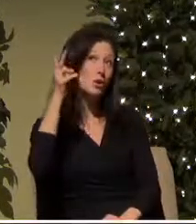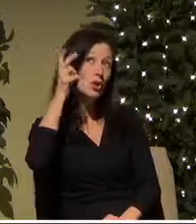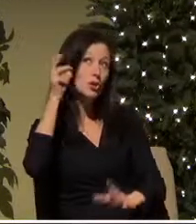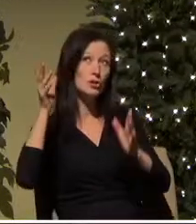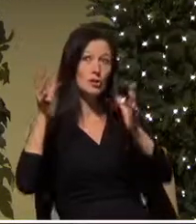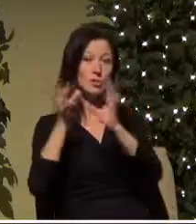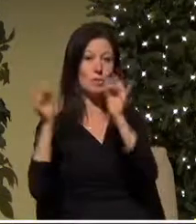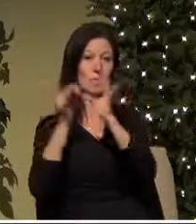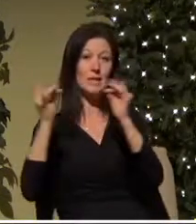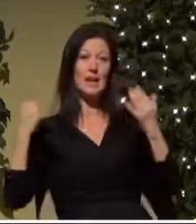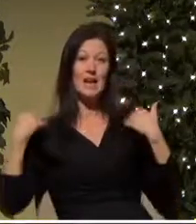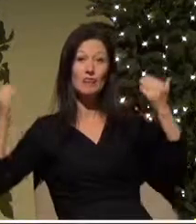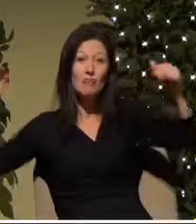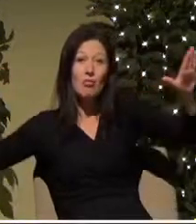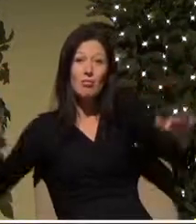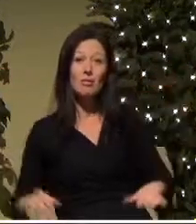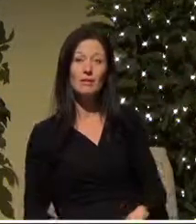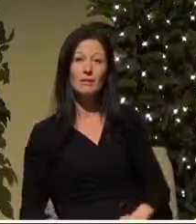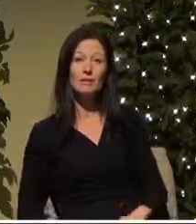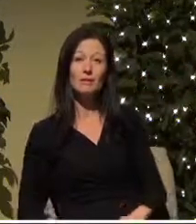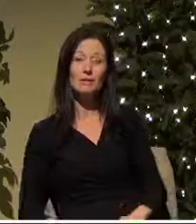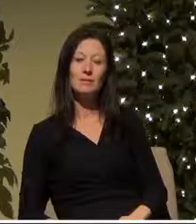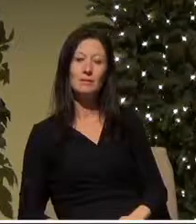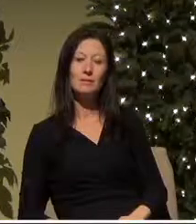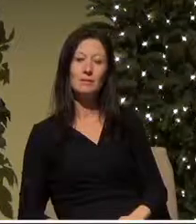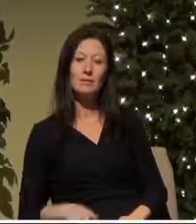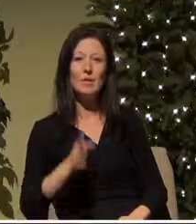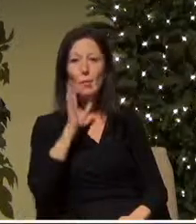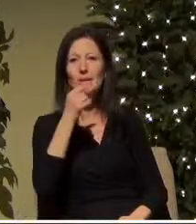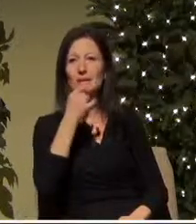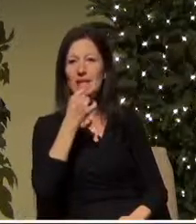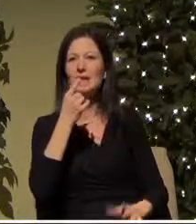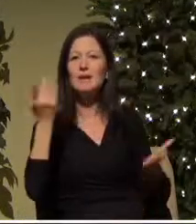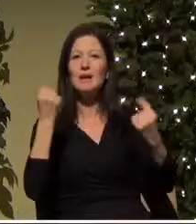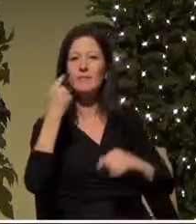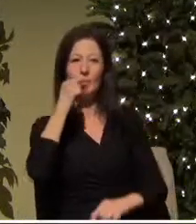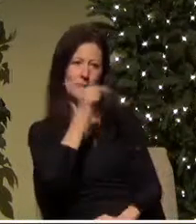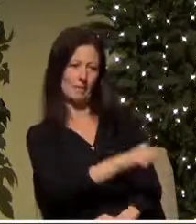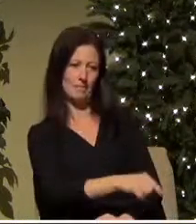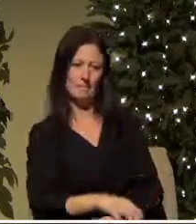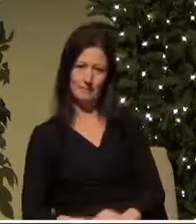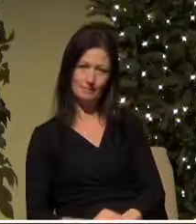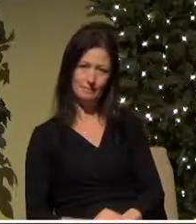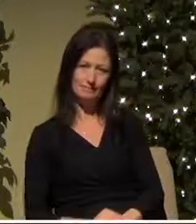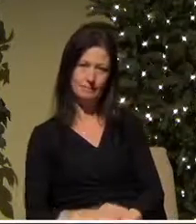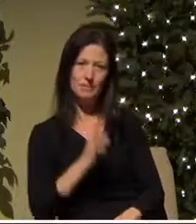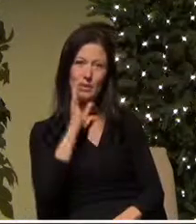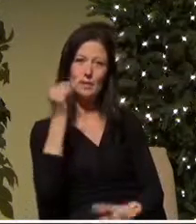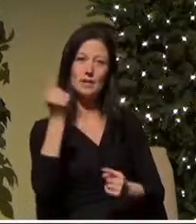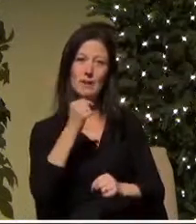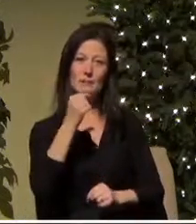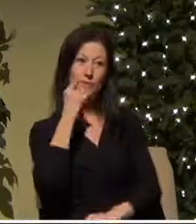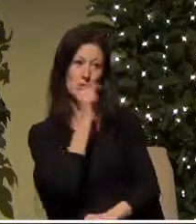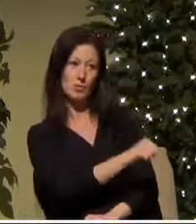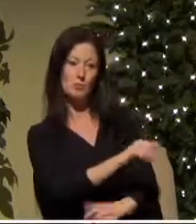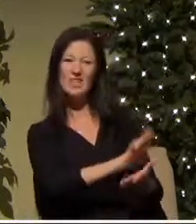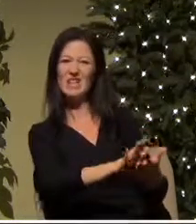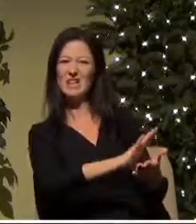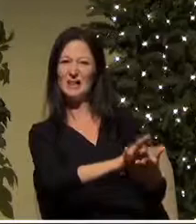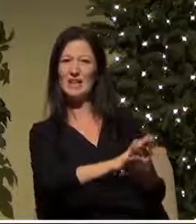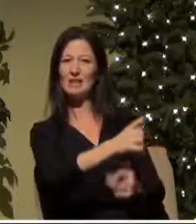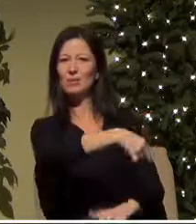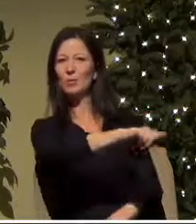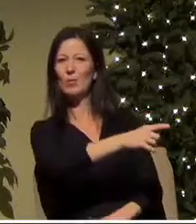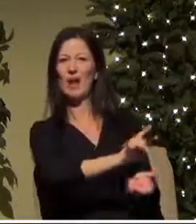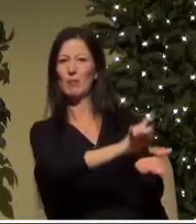they would have been told that the angels were going to come for them the angels would come one day to cleanse the world of people who were